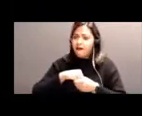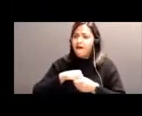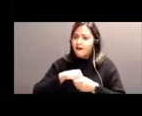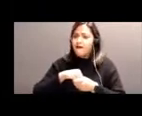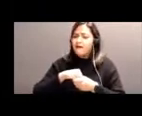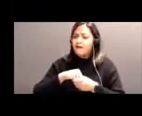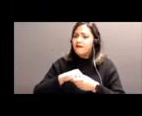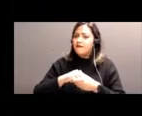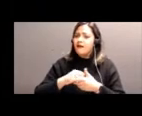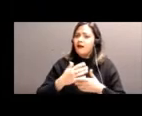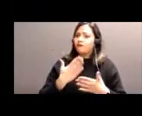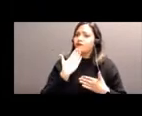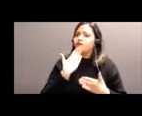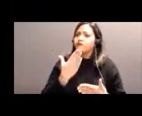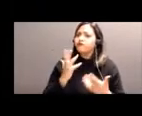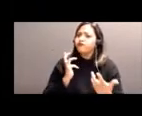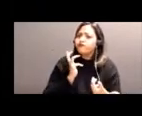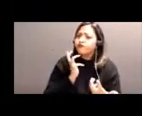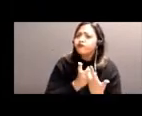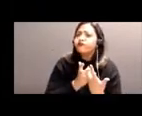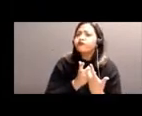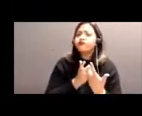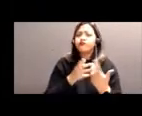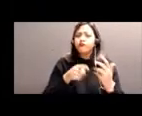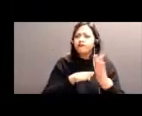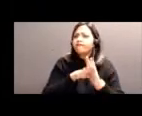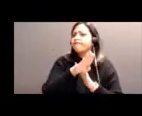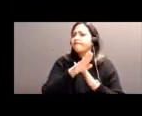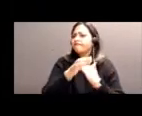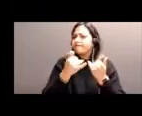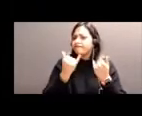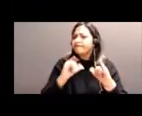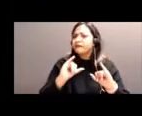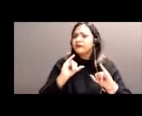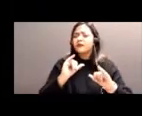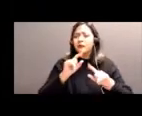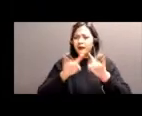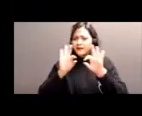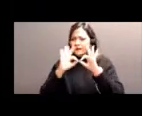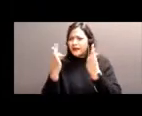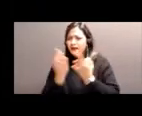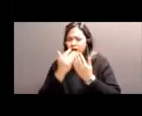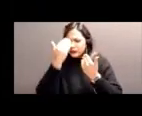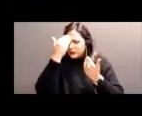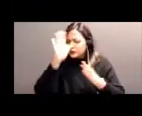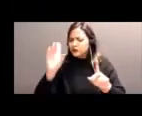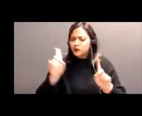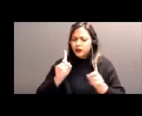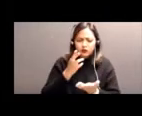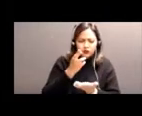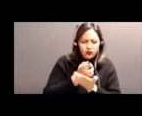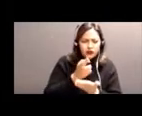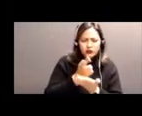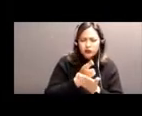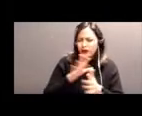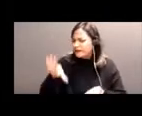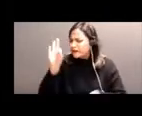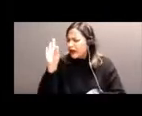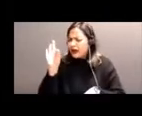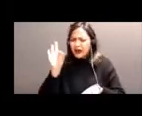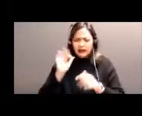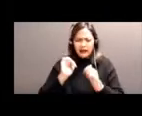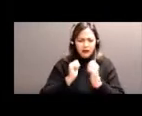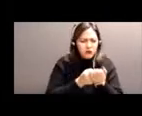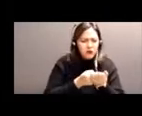services or resources. We recognize that there are different pathways to life care,